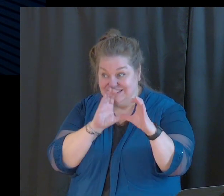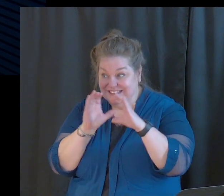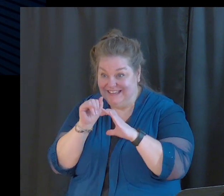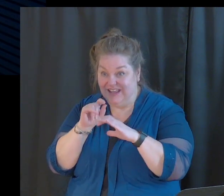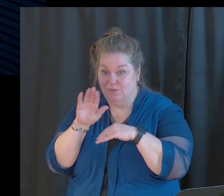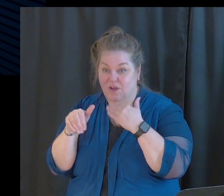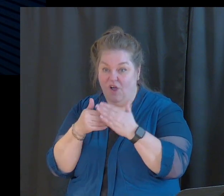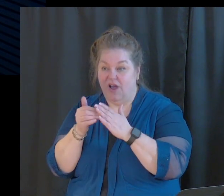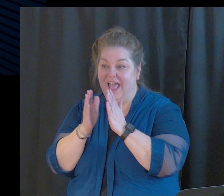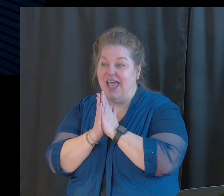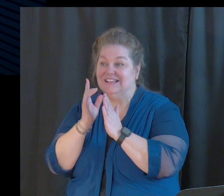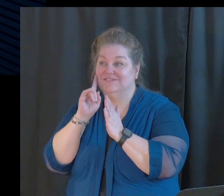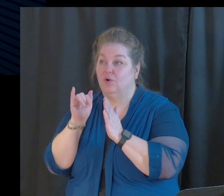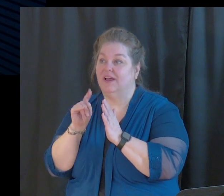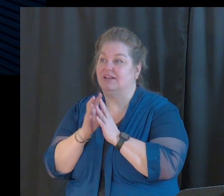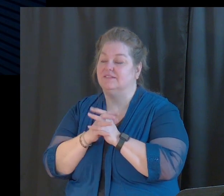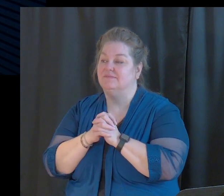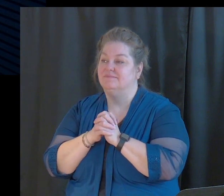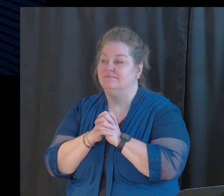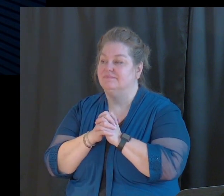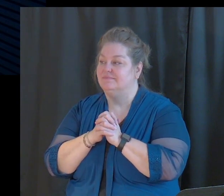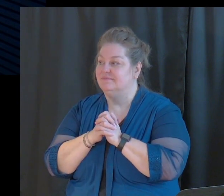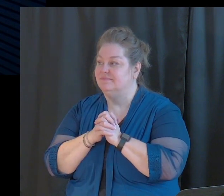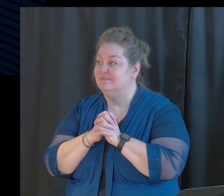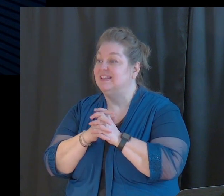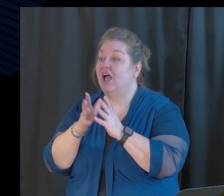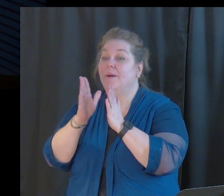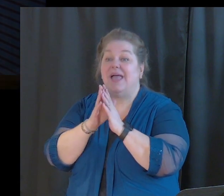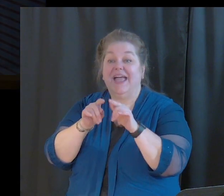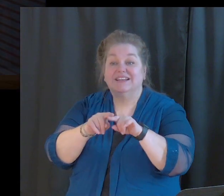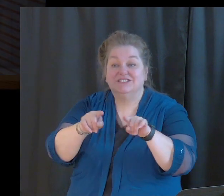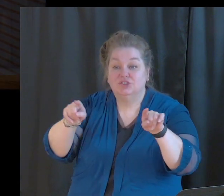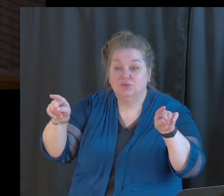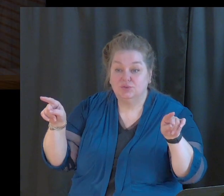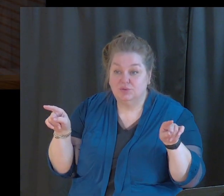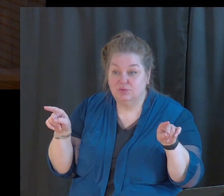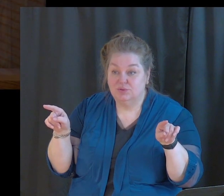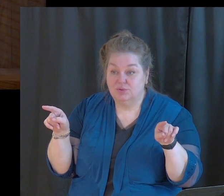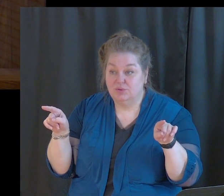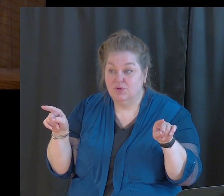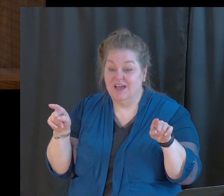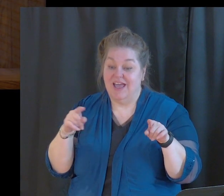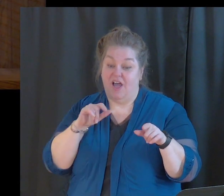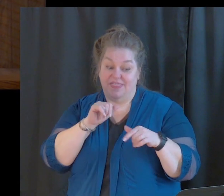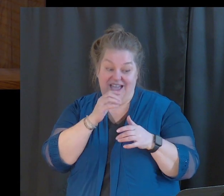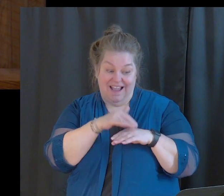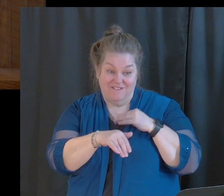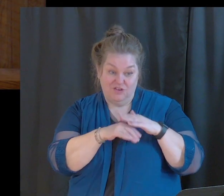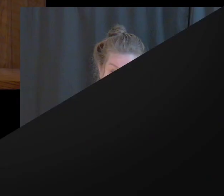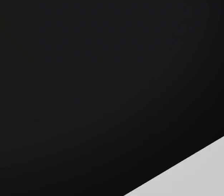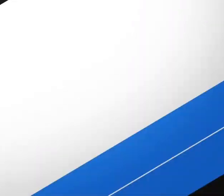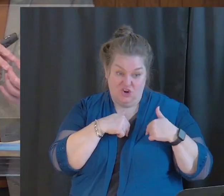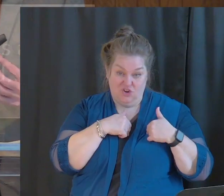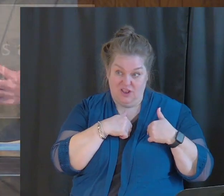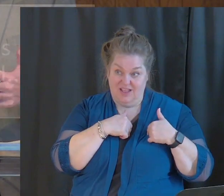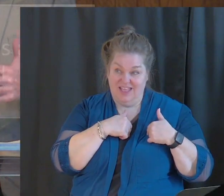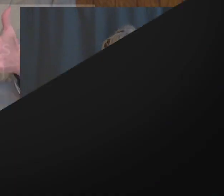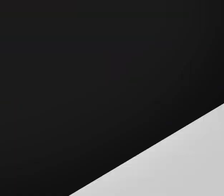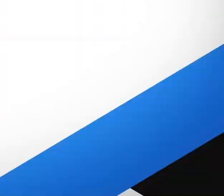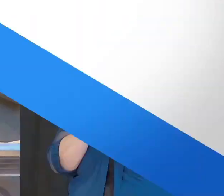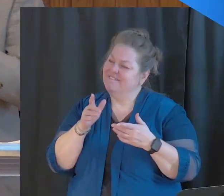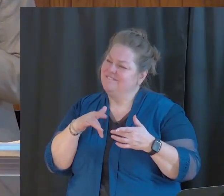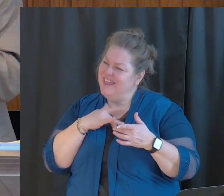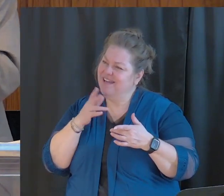So I'm asking ultimately of each one of us today, this morning, demolish the God of comfort in our lives. To become uncomfortable.